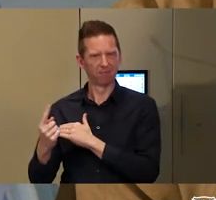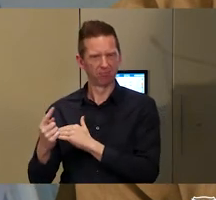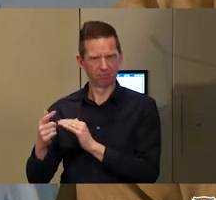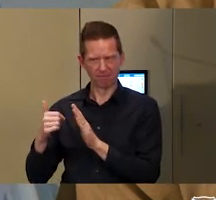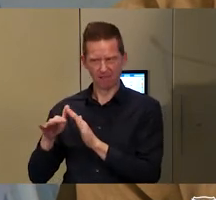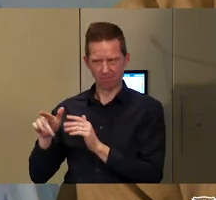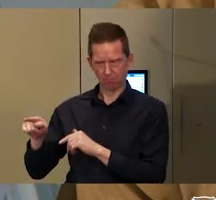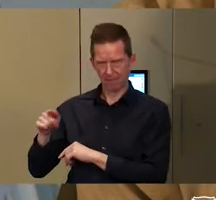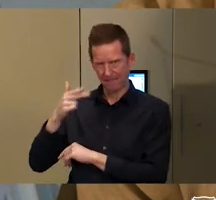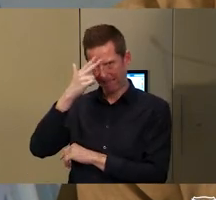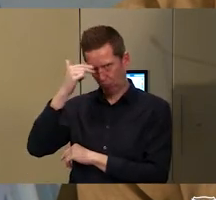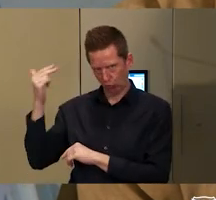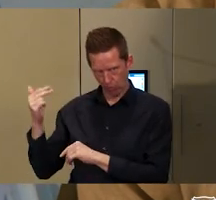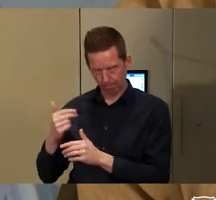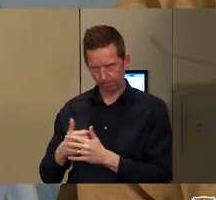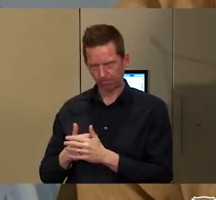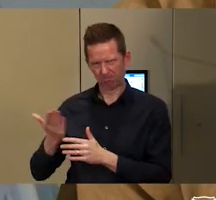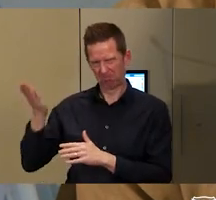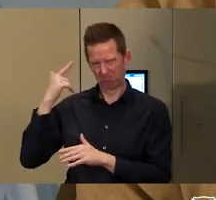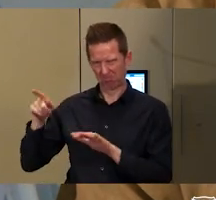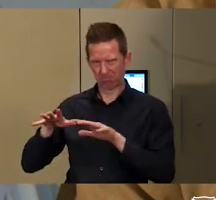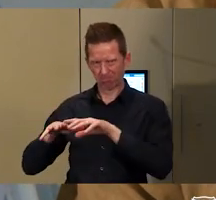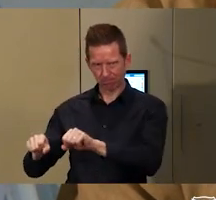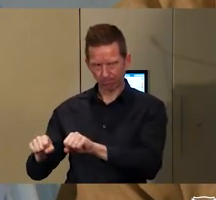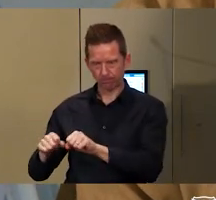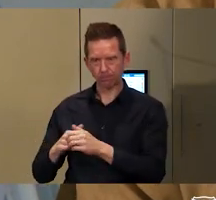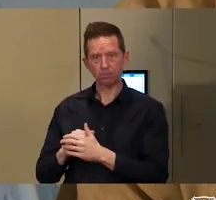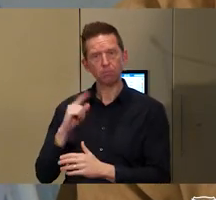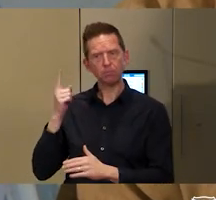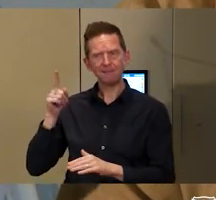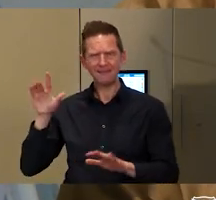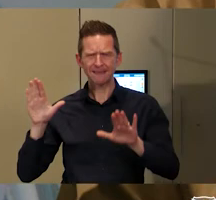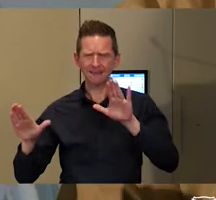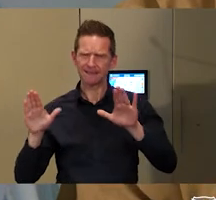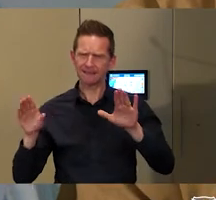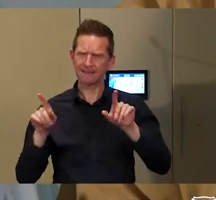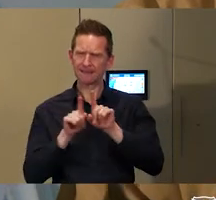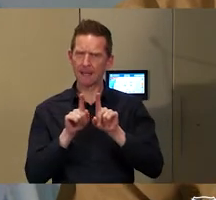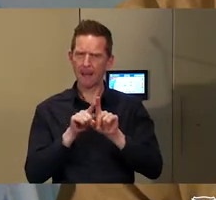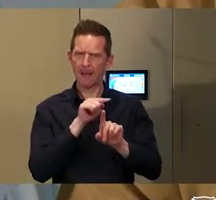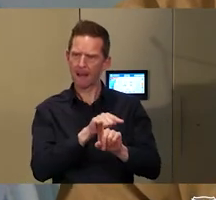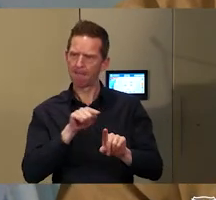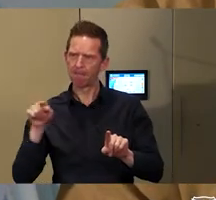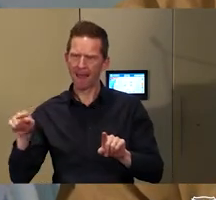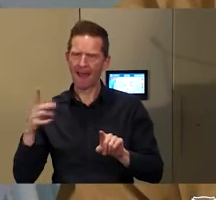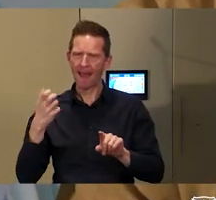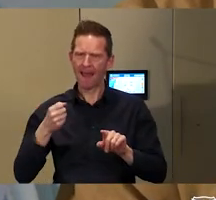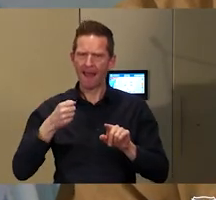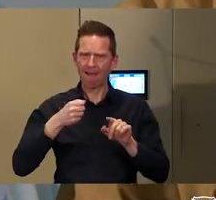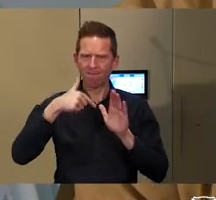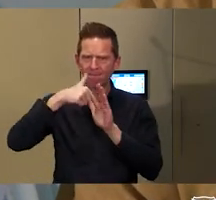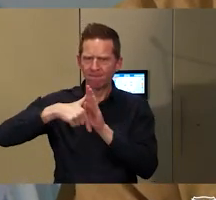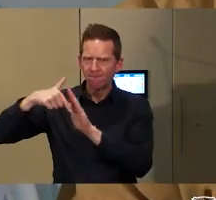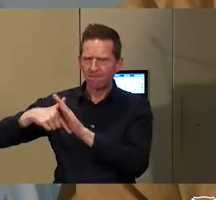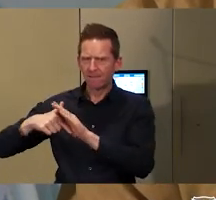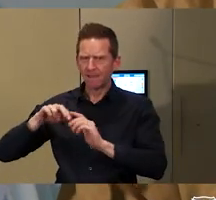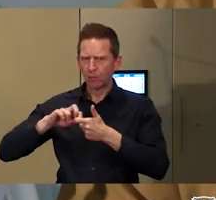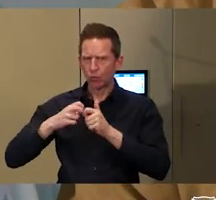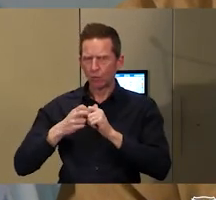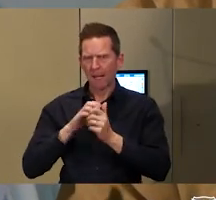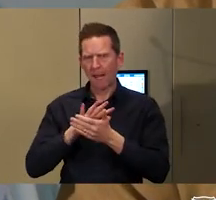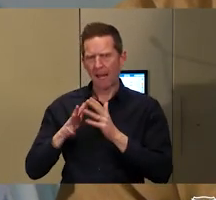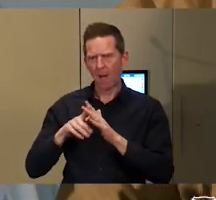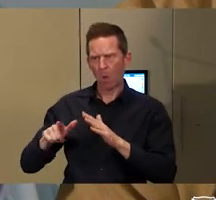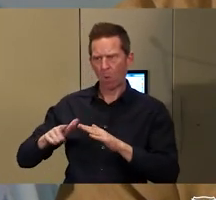facing many of these same, you know, fundamental foundational issues around the ways in which Indigenous